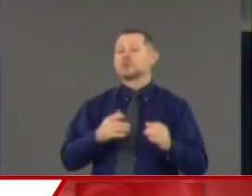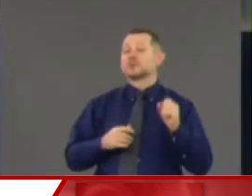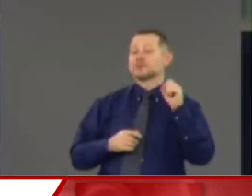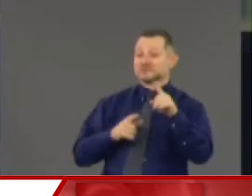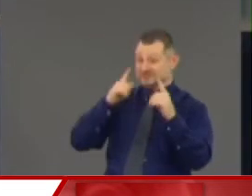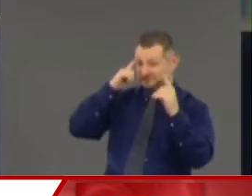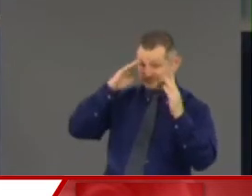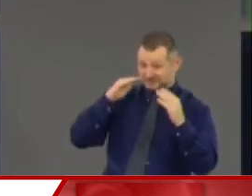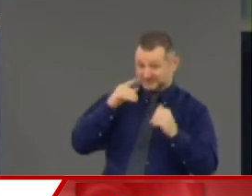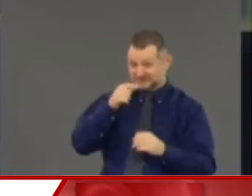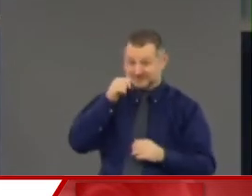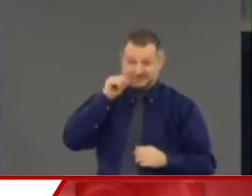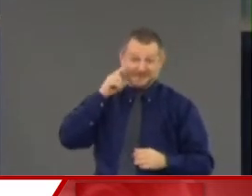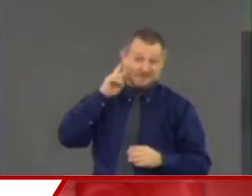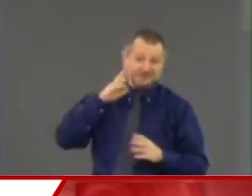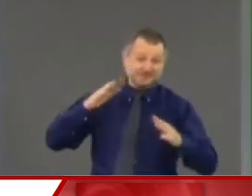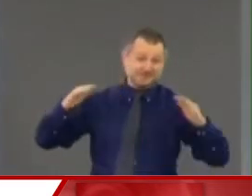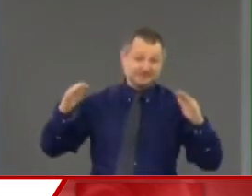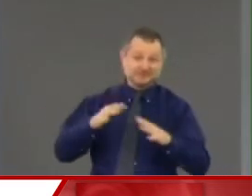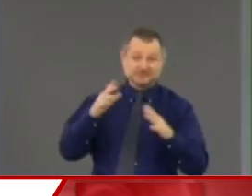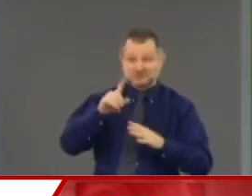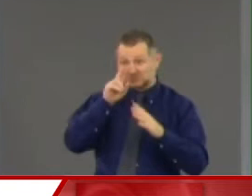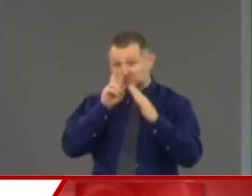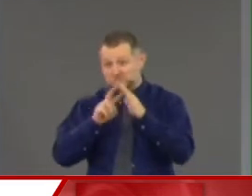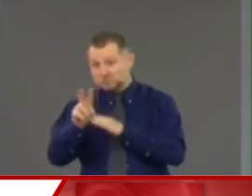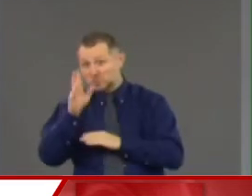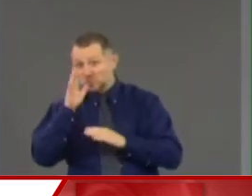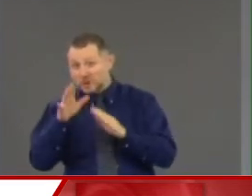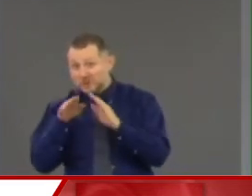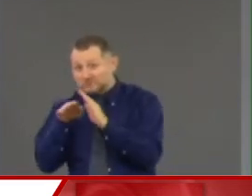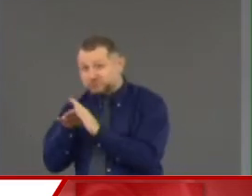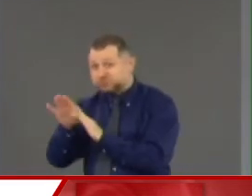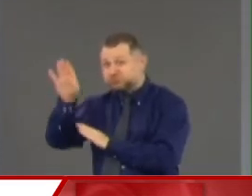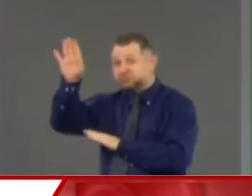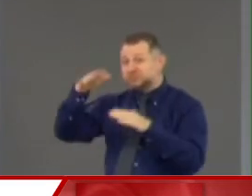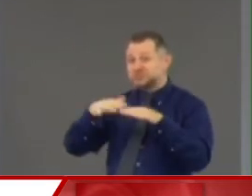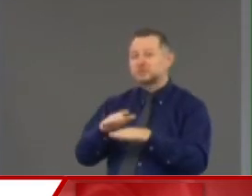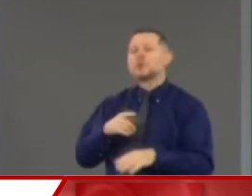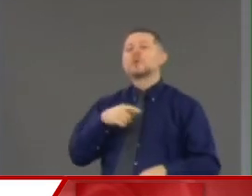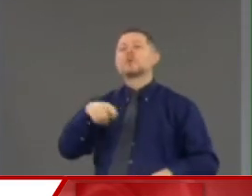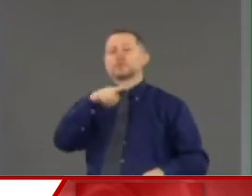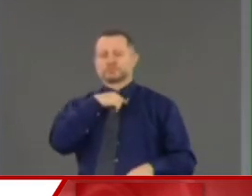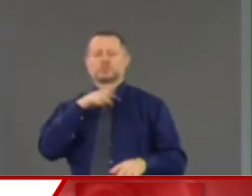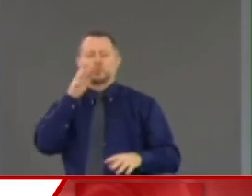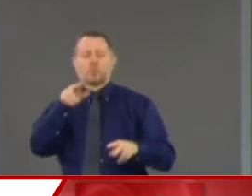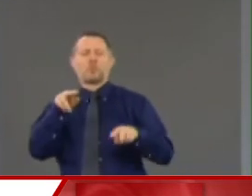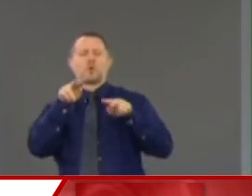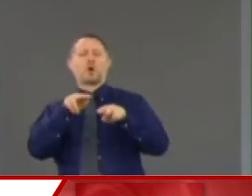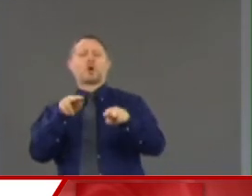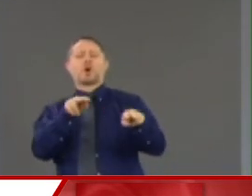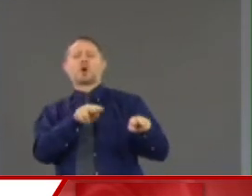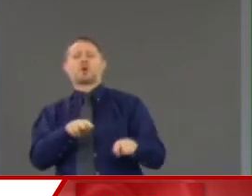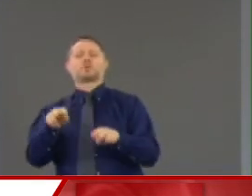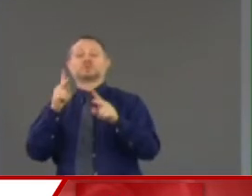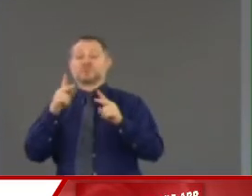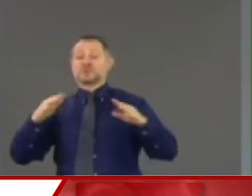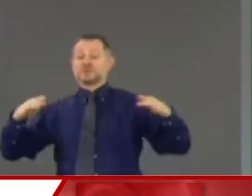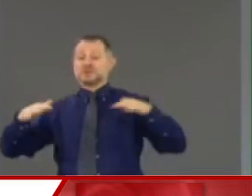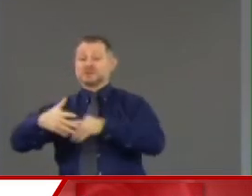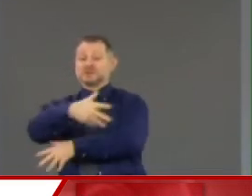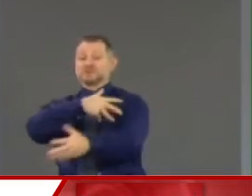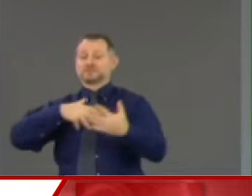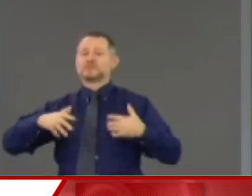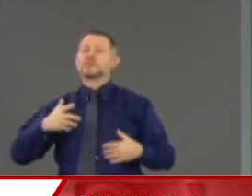the images you've seen? I'm concerned about that, and we're going to track those numbers, because when you gather a lot of people together, as we've always said, that is a concern.